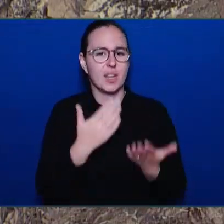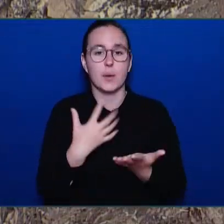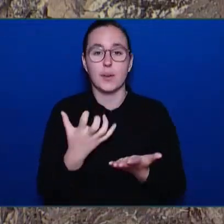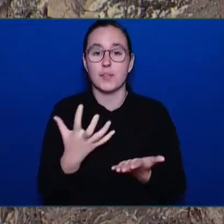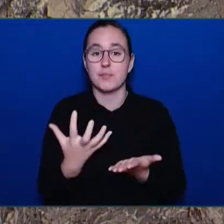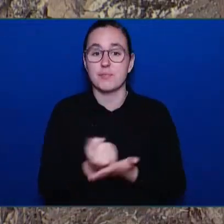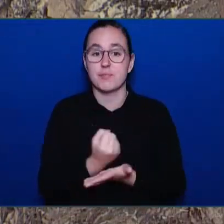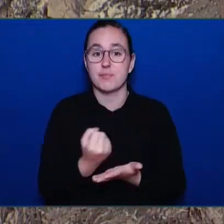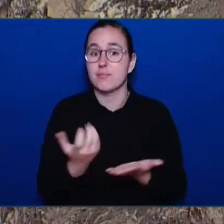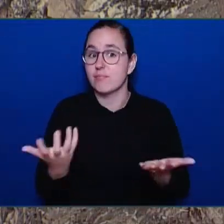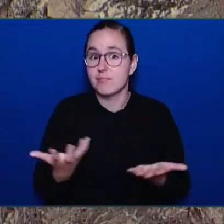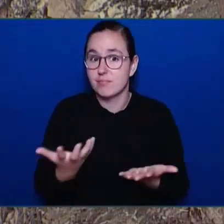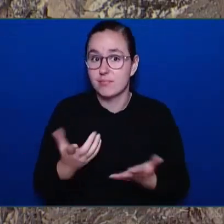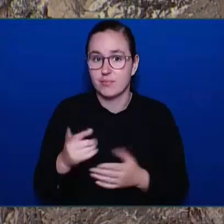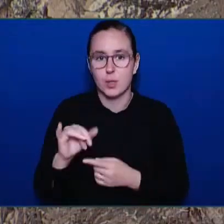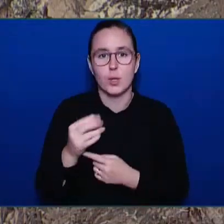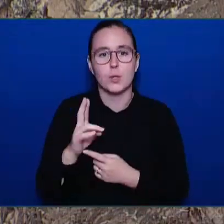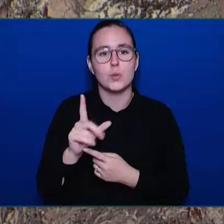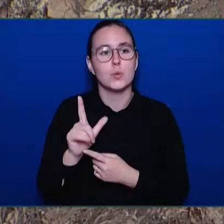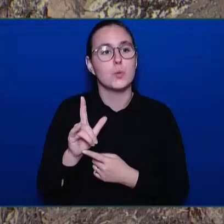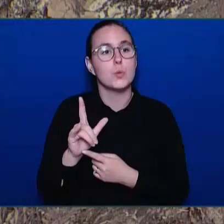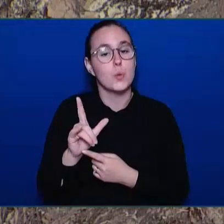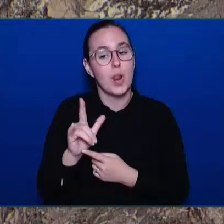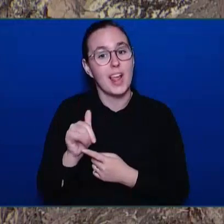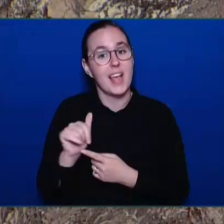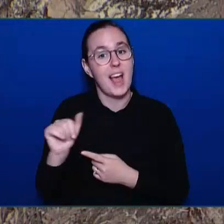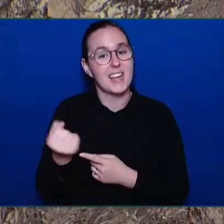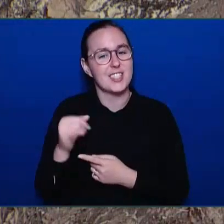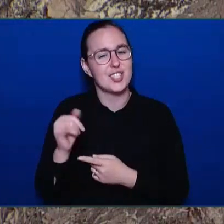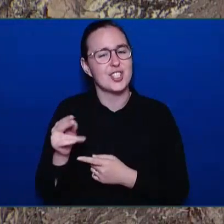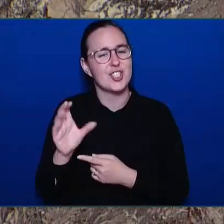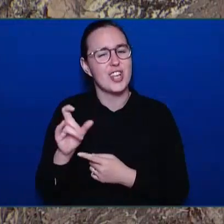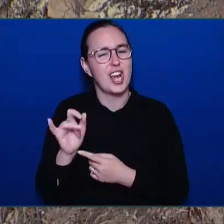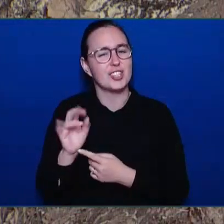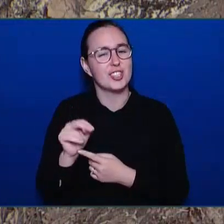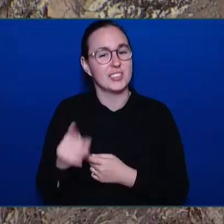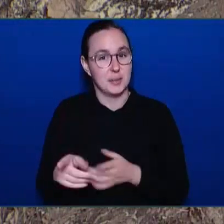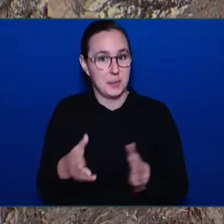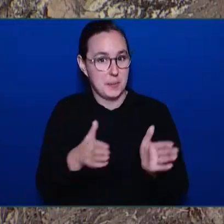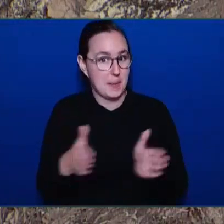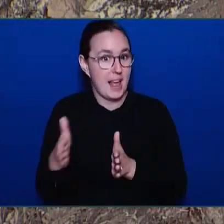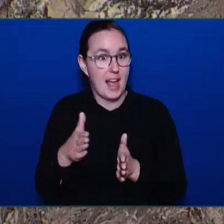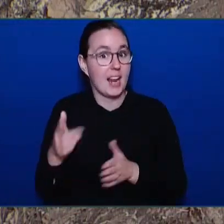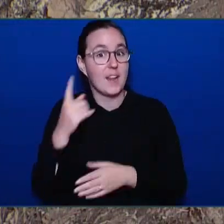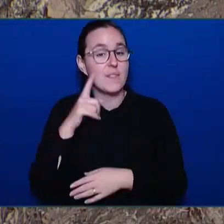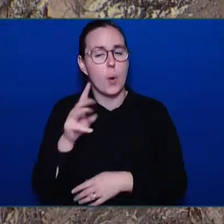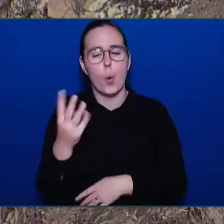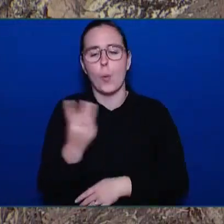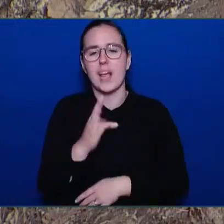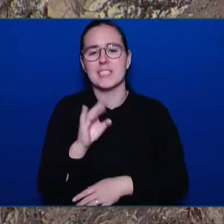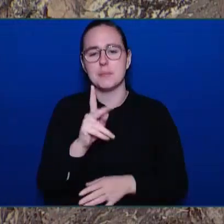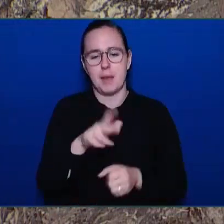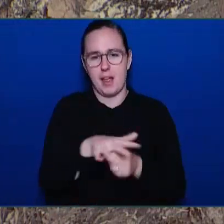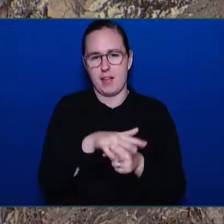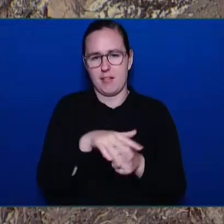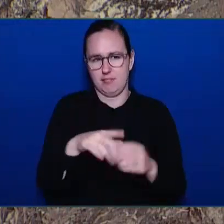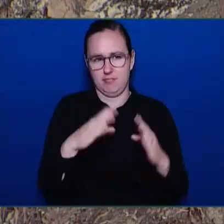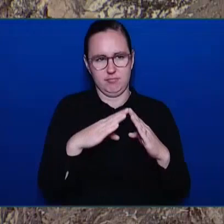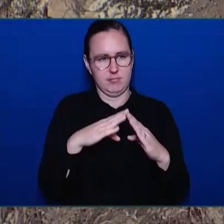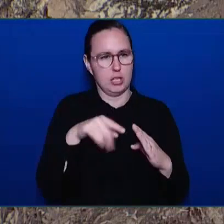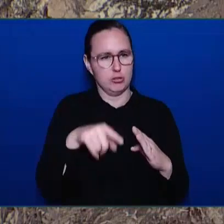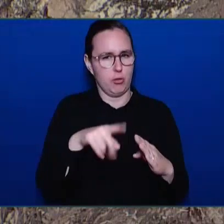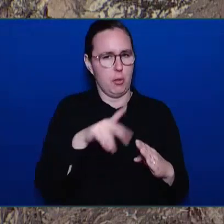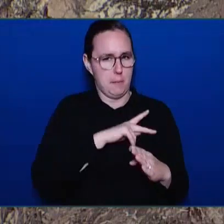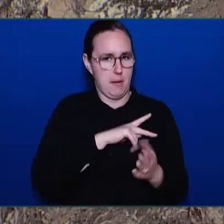space for all abilities planned for the West Bank Town Centre Park. It is the vision of Melissa Grassmuck, whose daughter